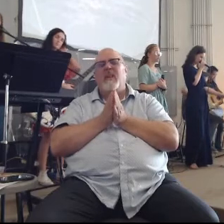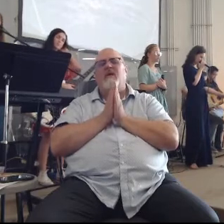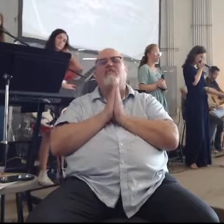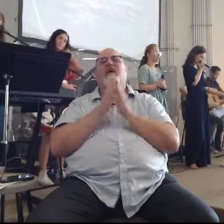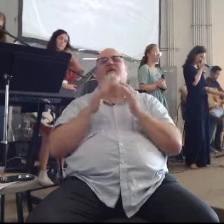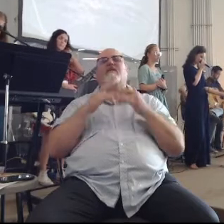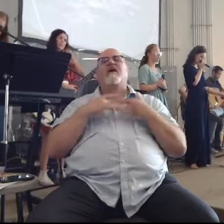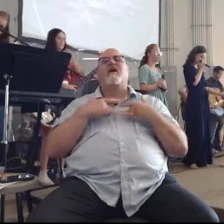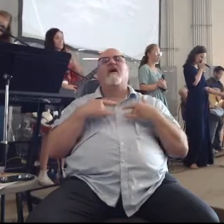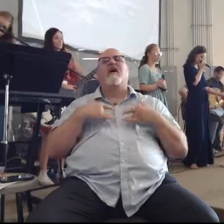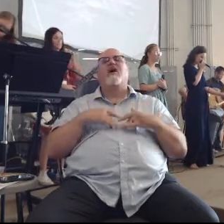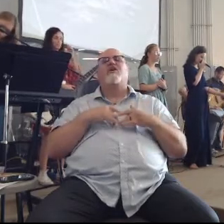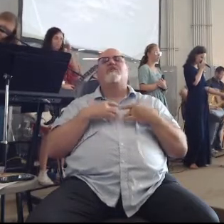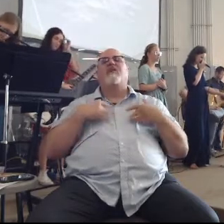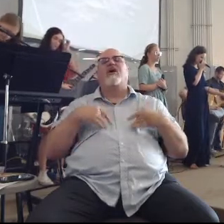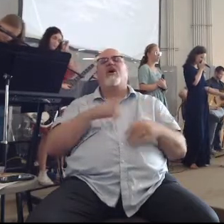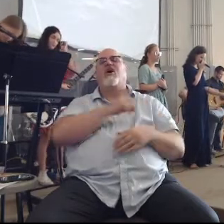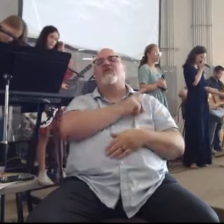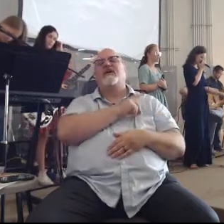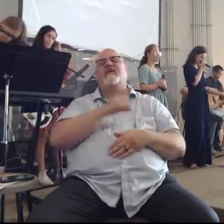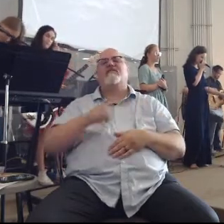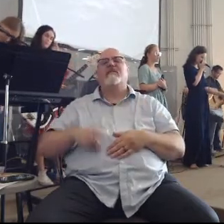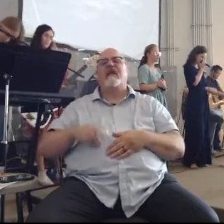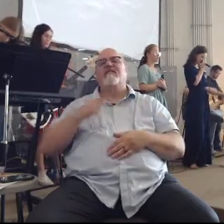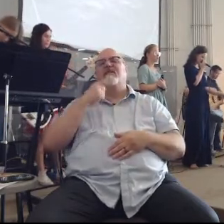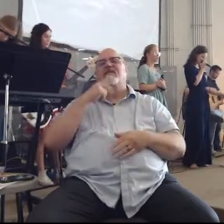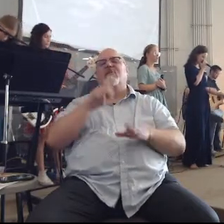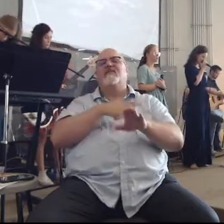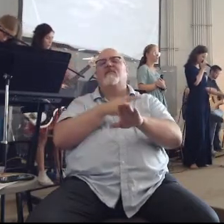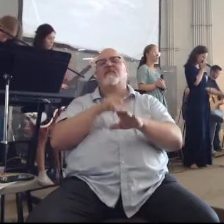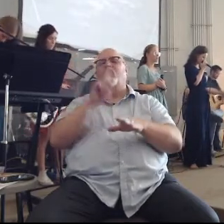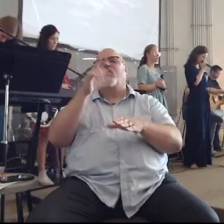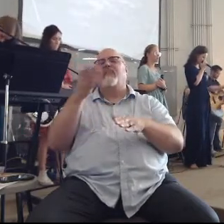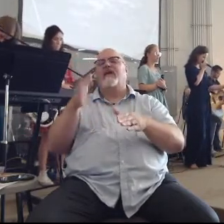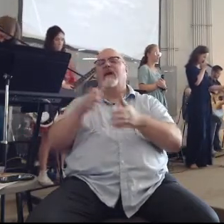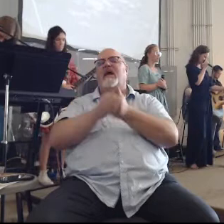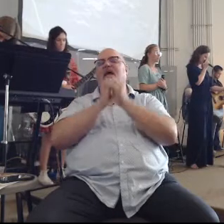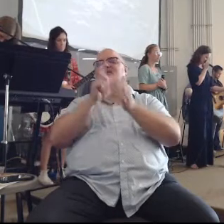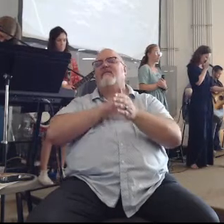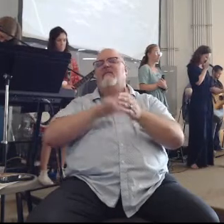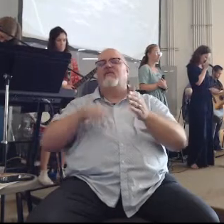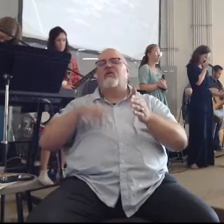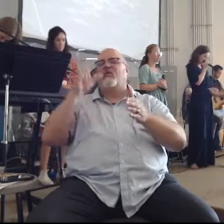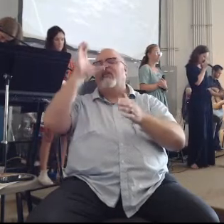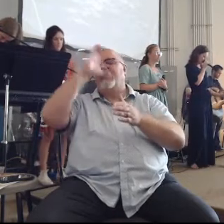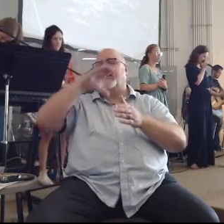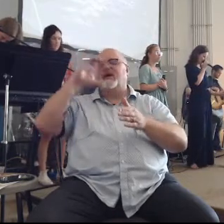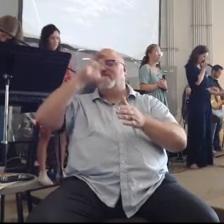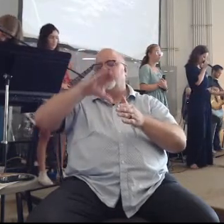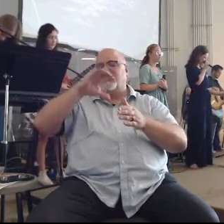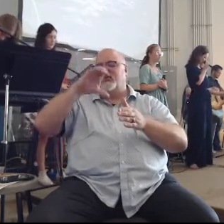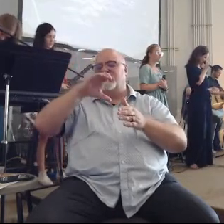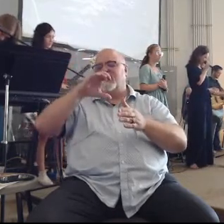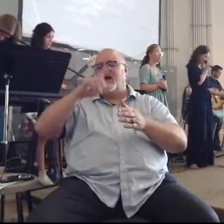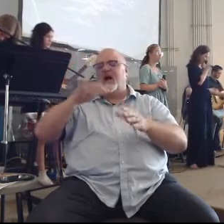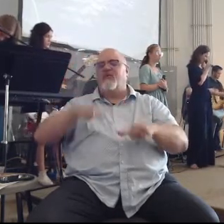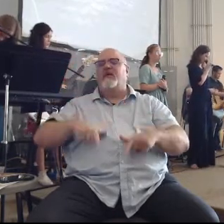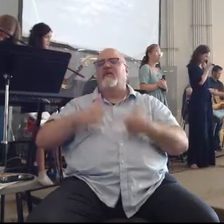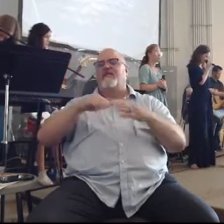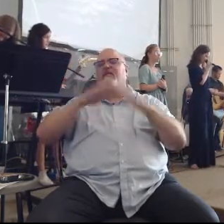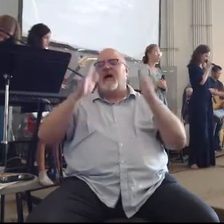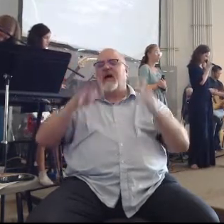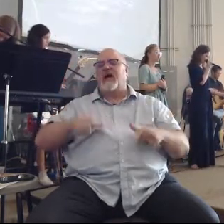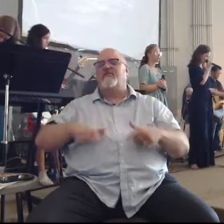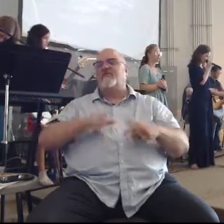be the heart of David Where in the Psalms he says One thing I ask of the Lord This is what I seek That I may dwell in the house of the Lord